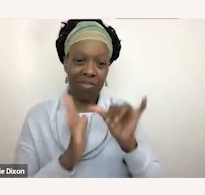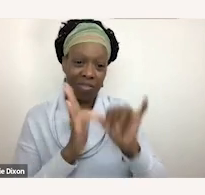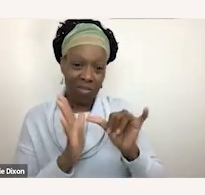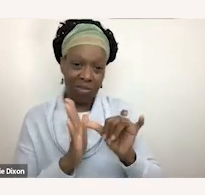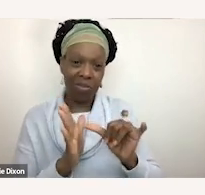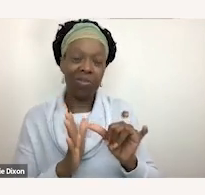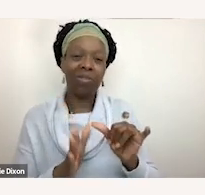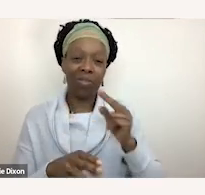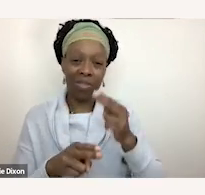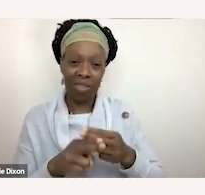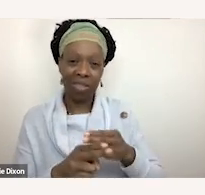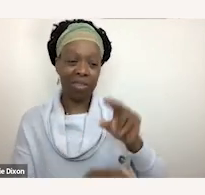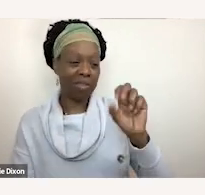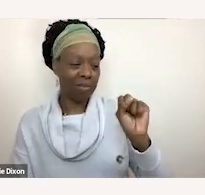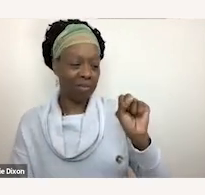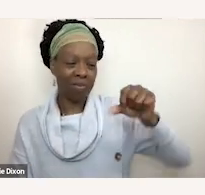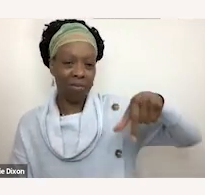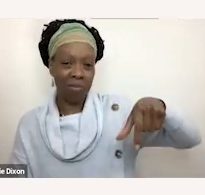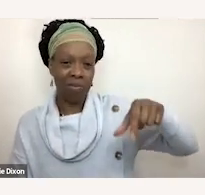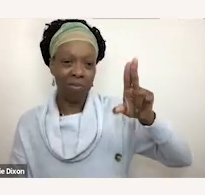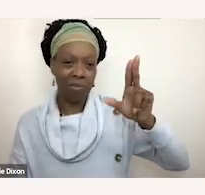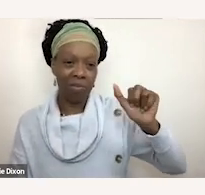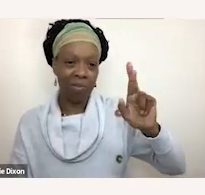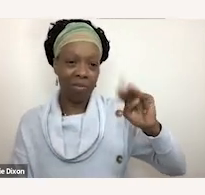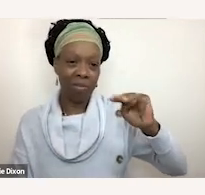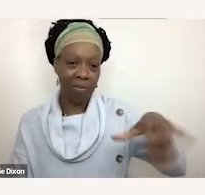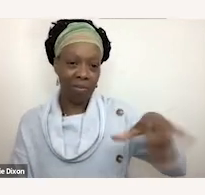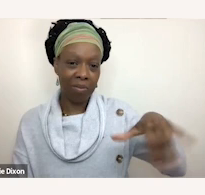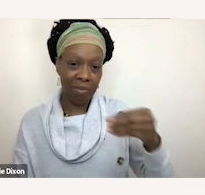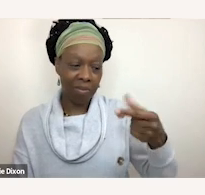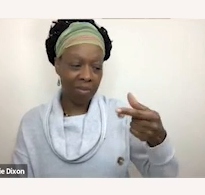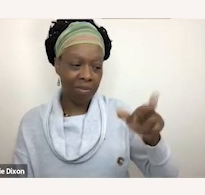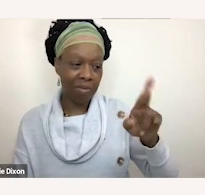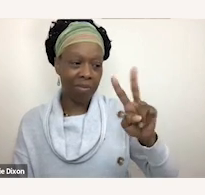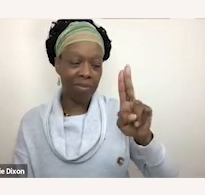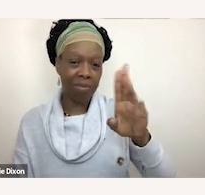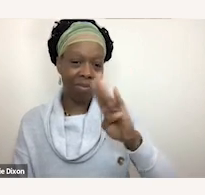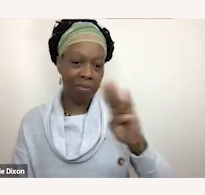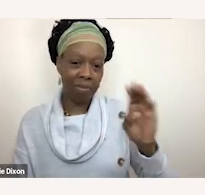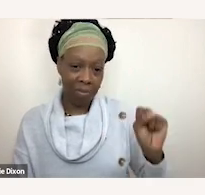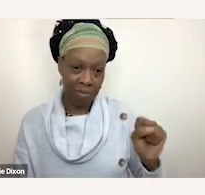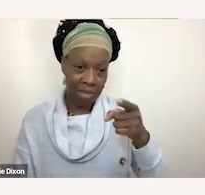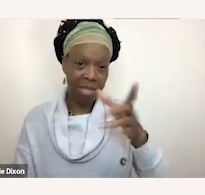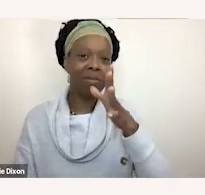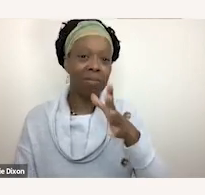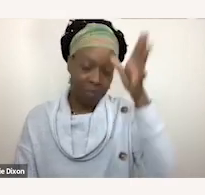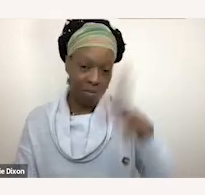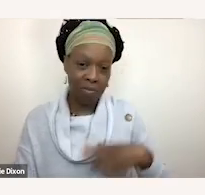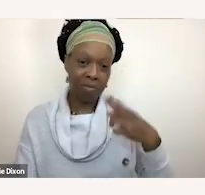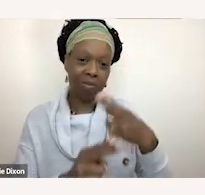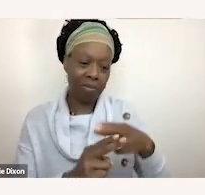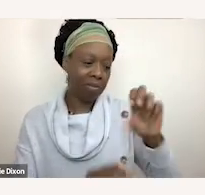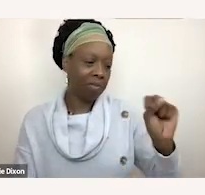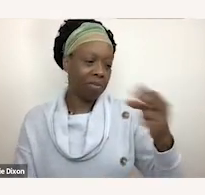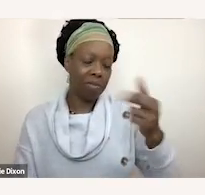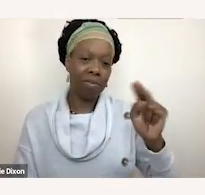called Squirmy and Grubs. And this is Shane Burkhoff. We often hear a lot of